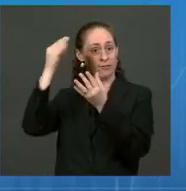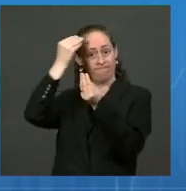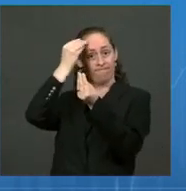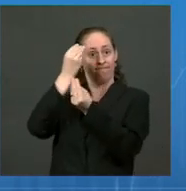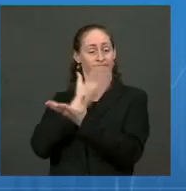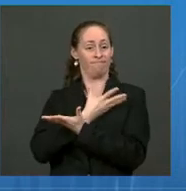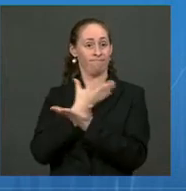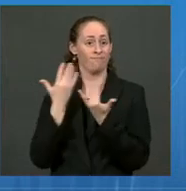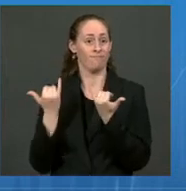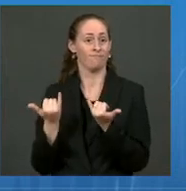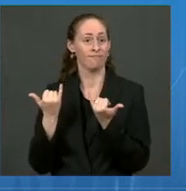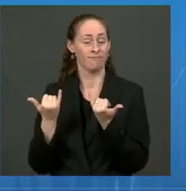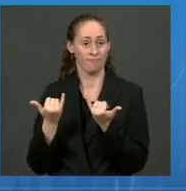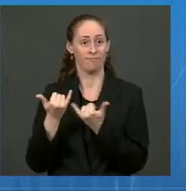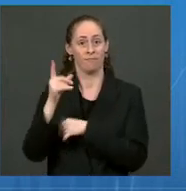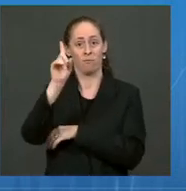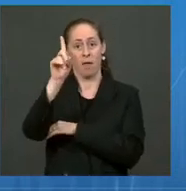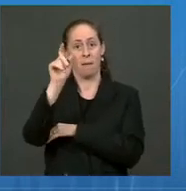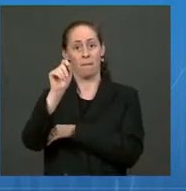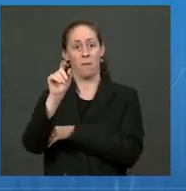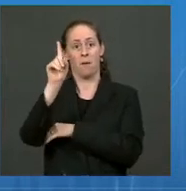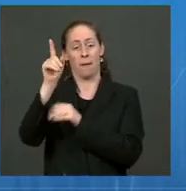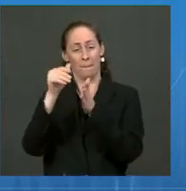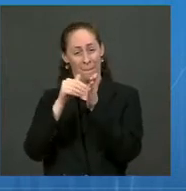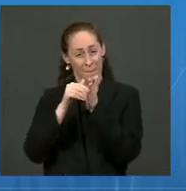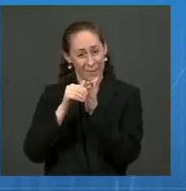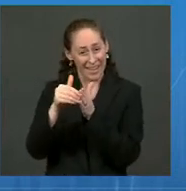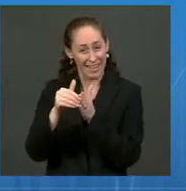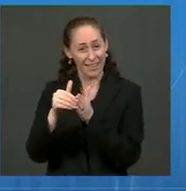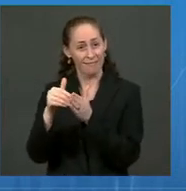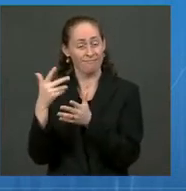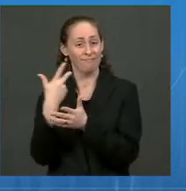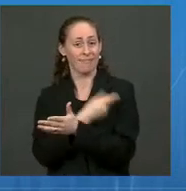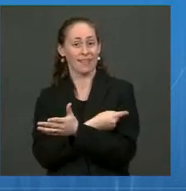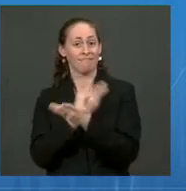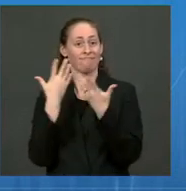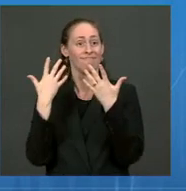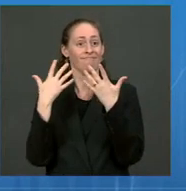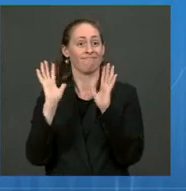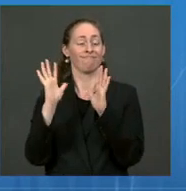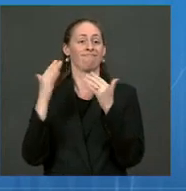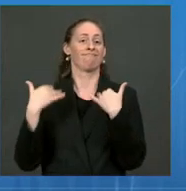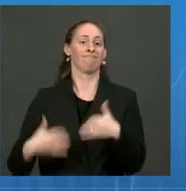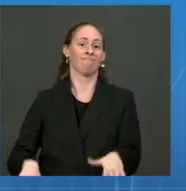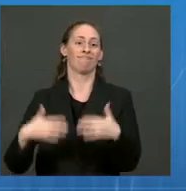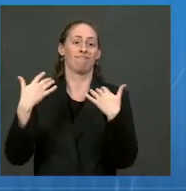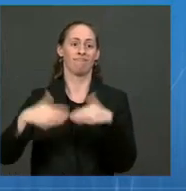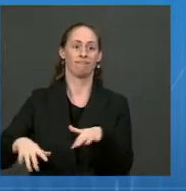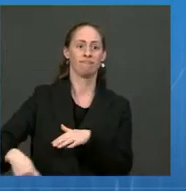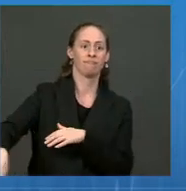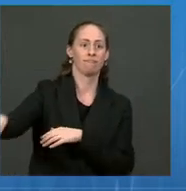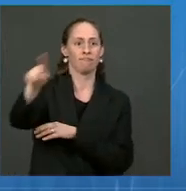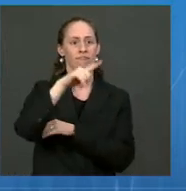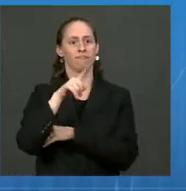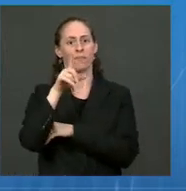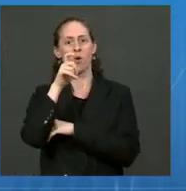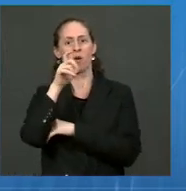total shots in arms. Importantly, this includes almost 300,000 Americans getting their first shot.